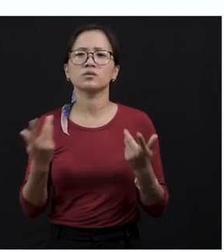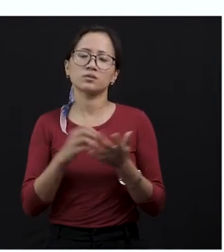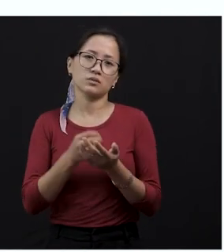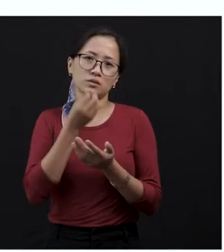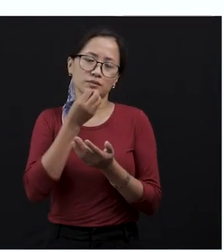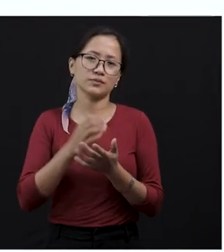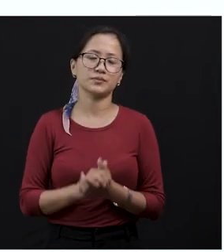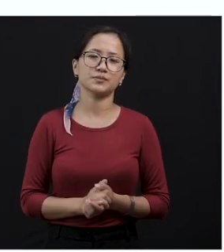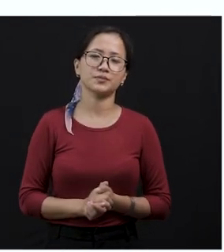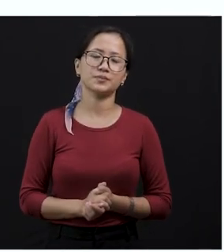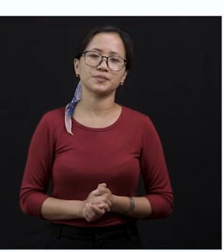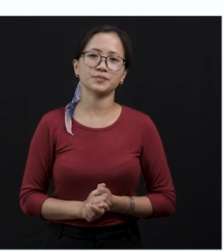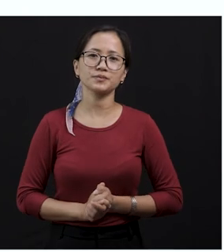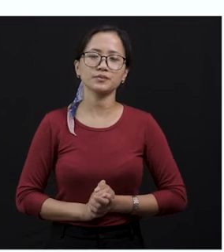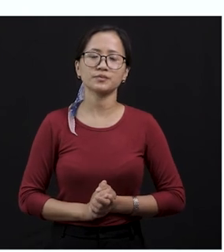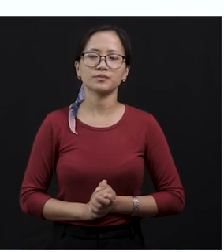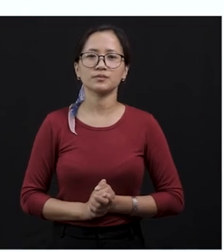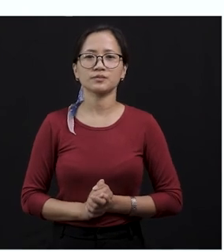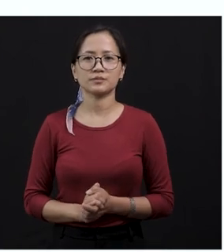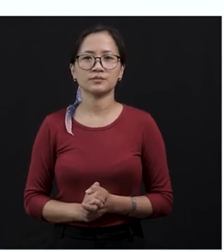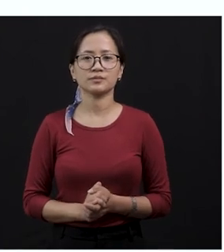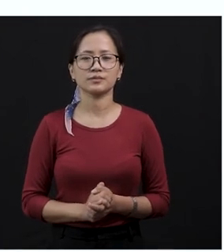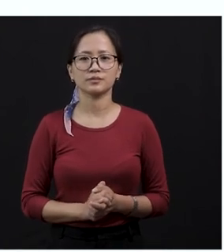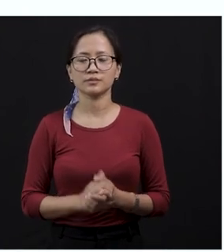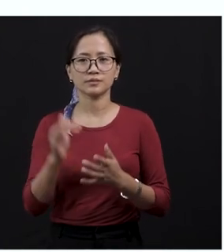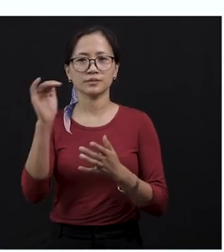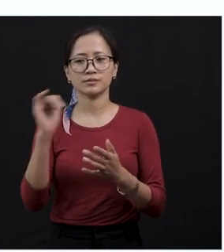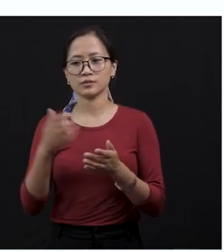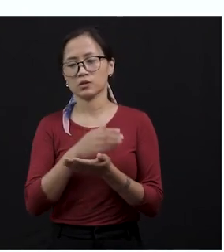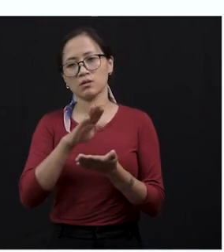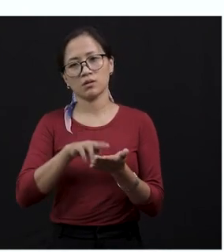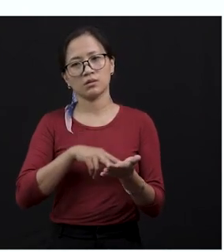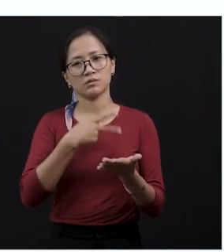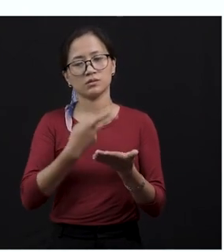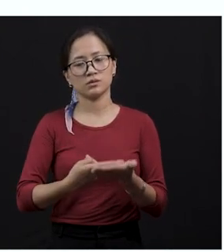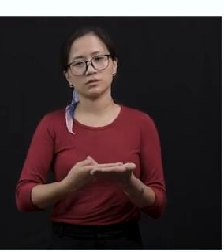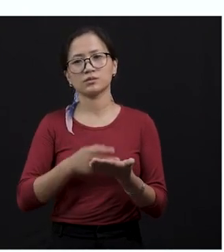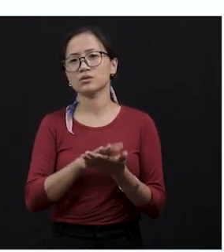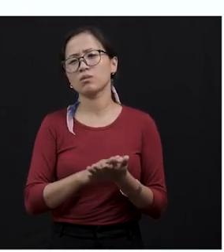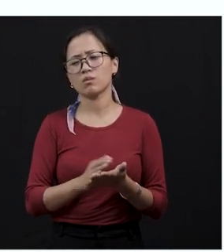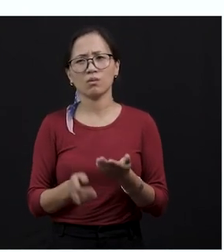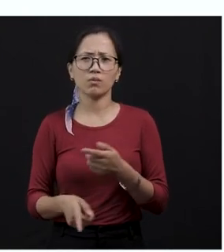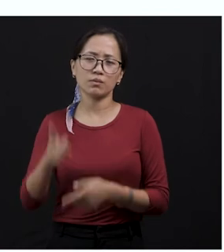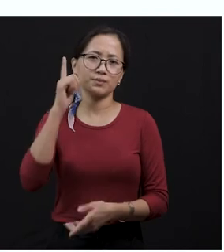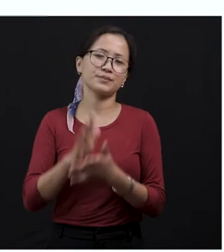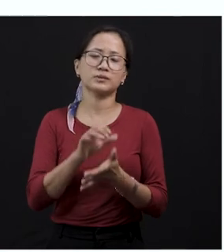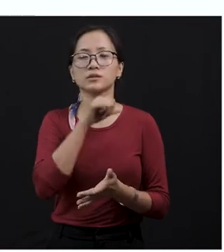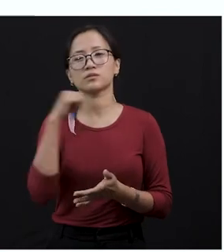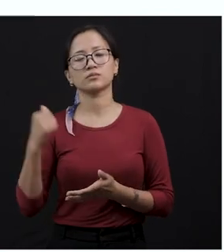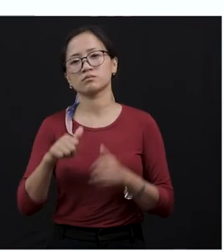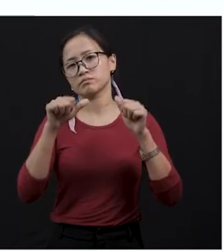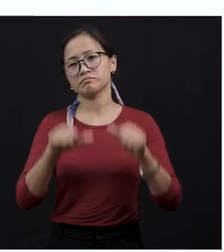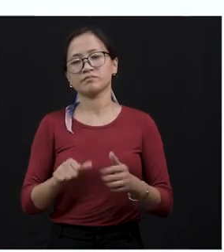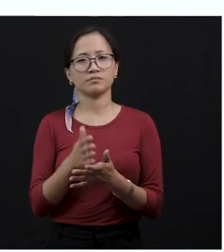be eaten or not. So, the mongoose was just sniffing and now the snake lay there. Almost dead. It is not capable to fight